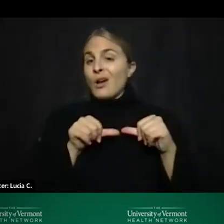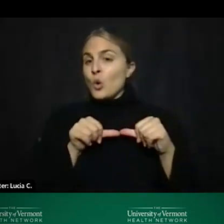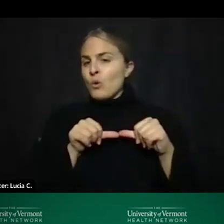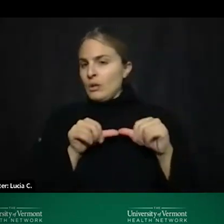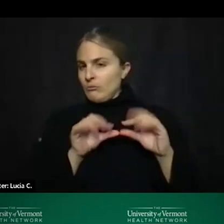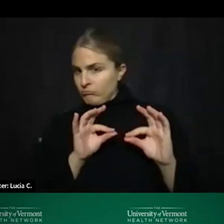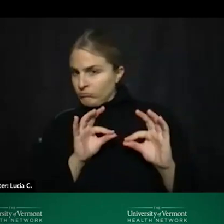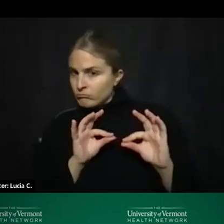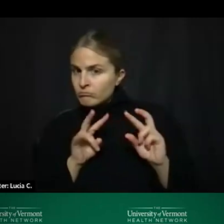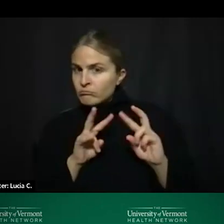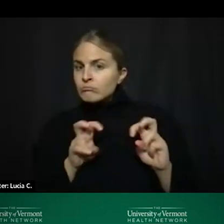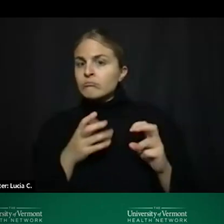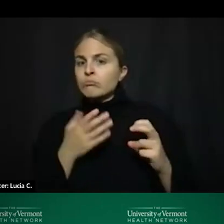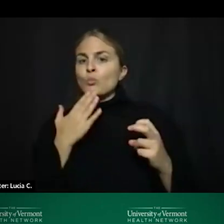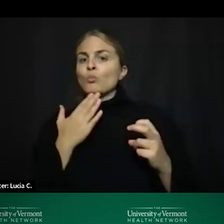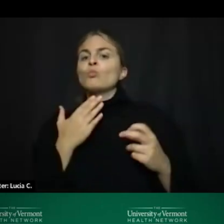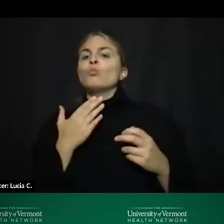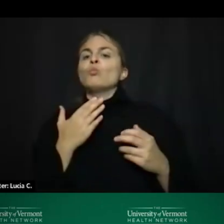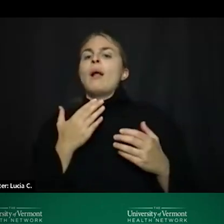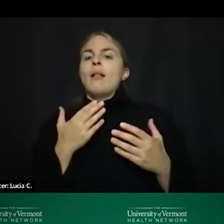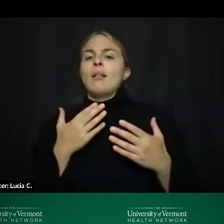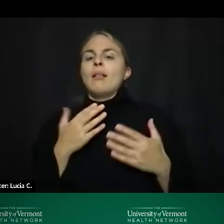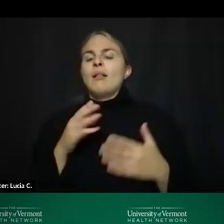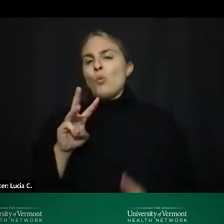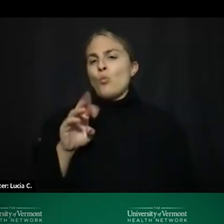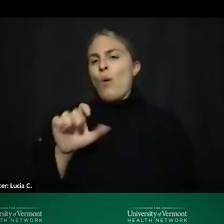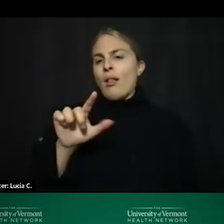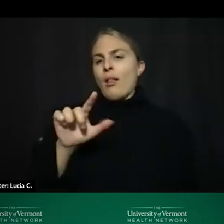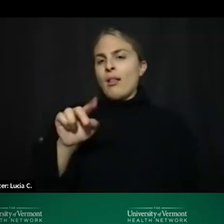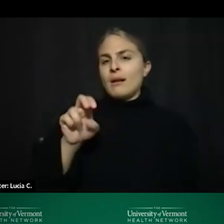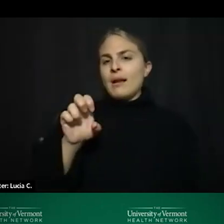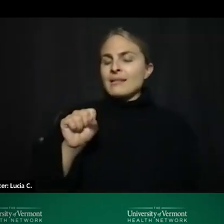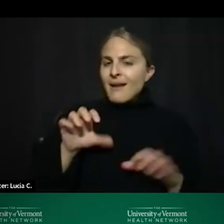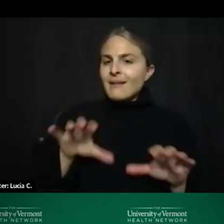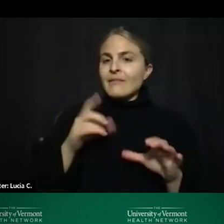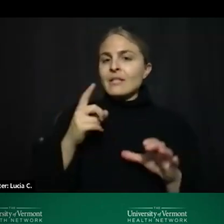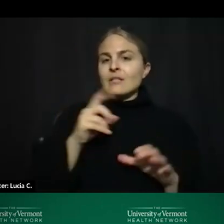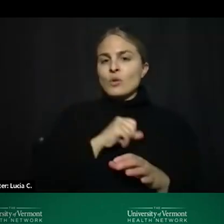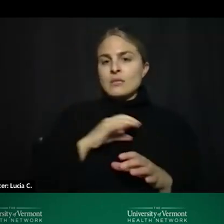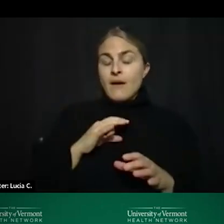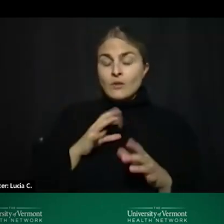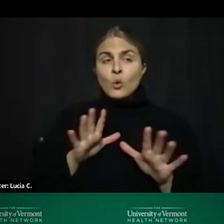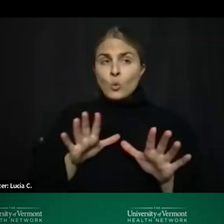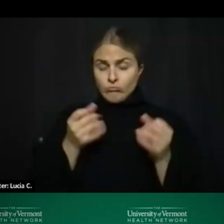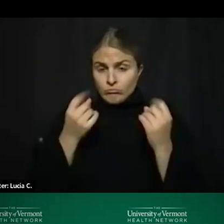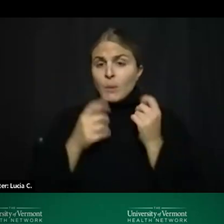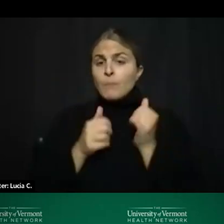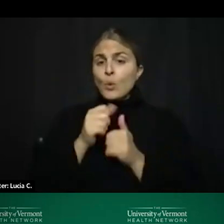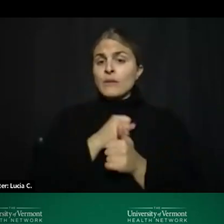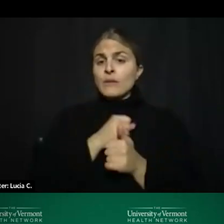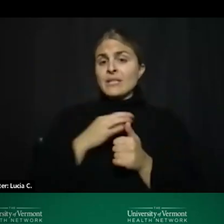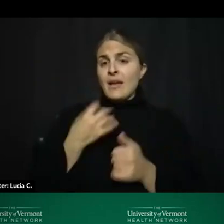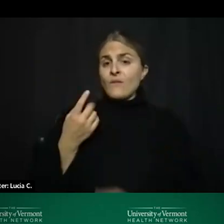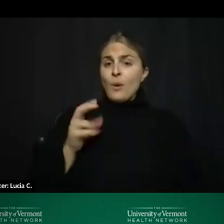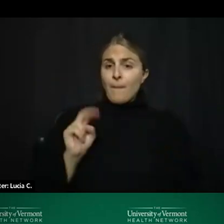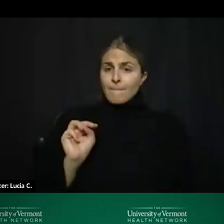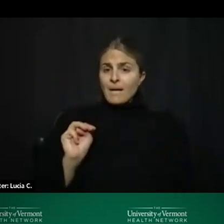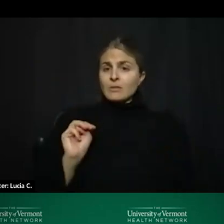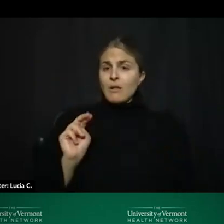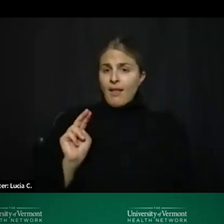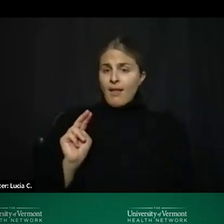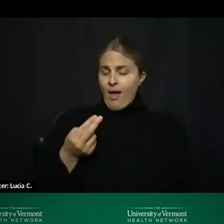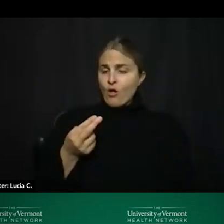activities specifically specifically for the staff so um the majority of staff for mental health urgent care were